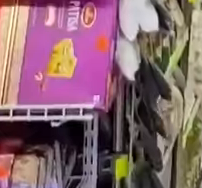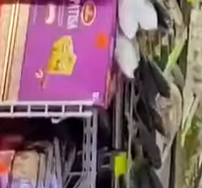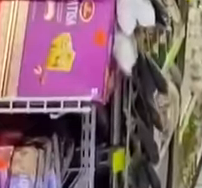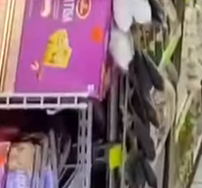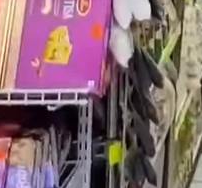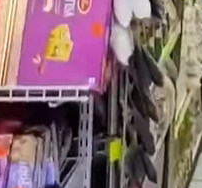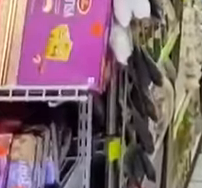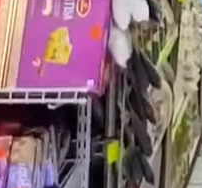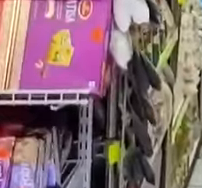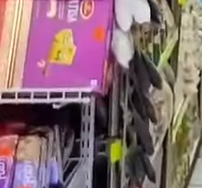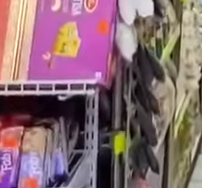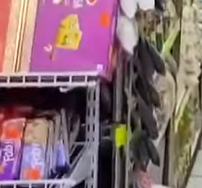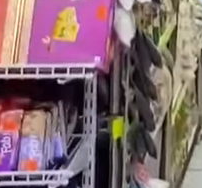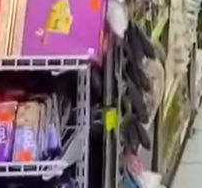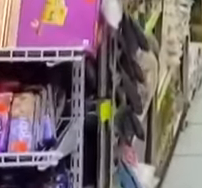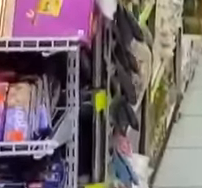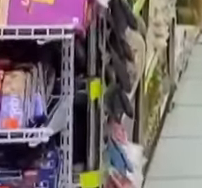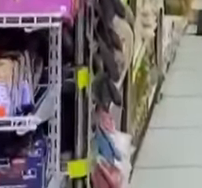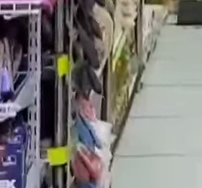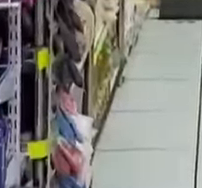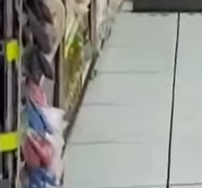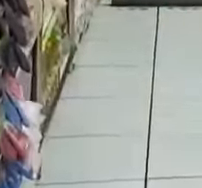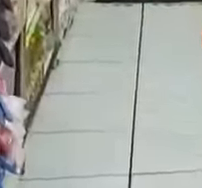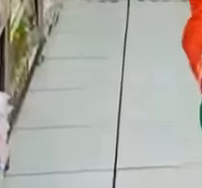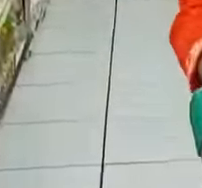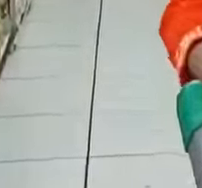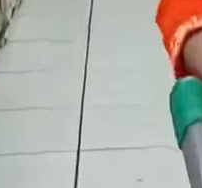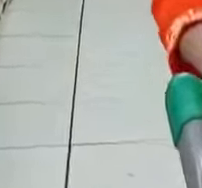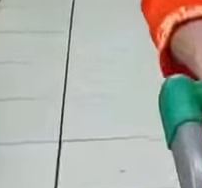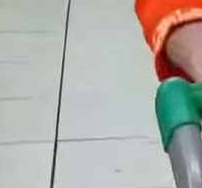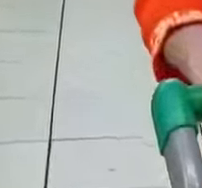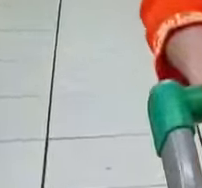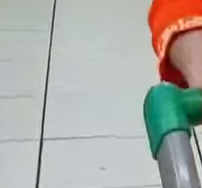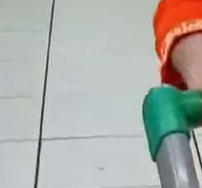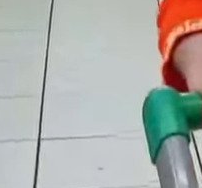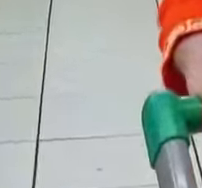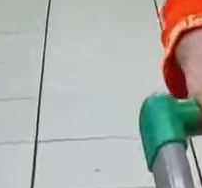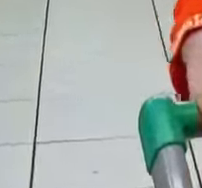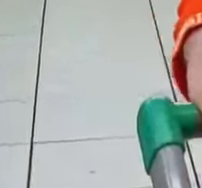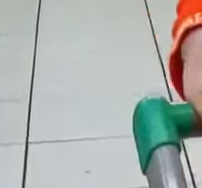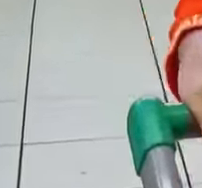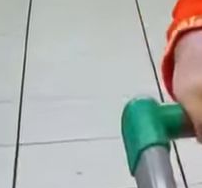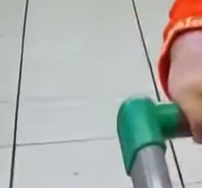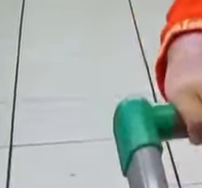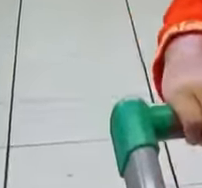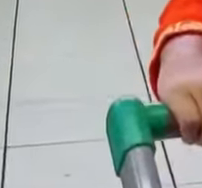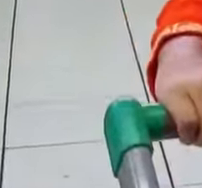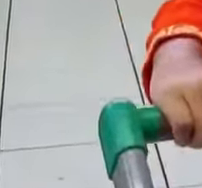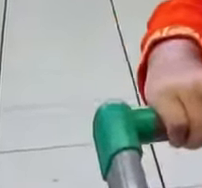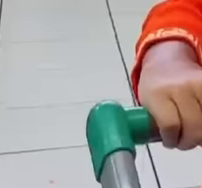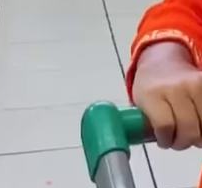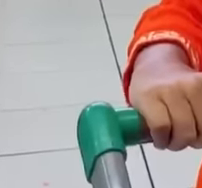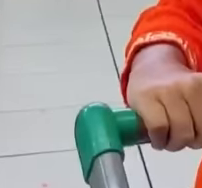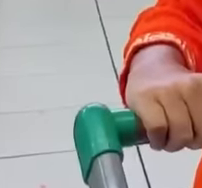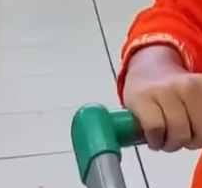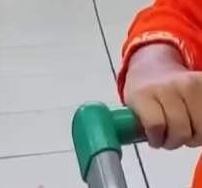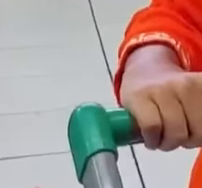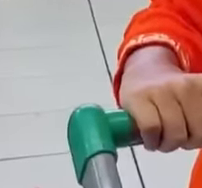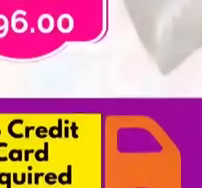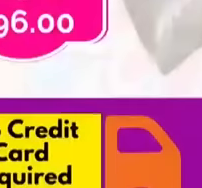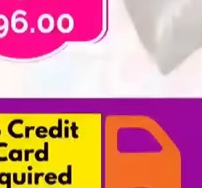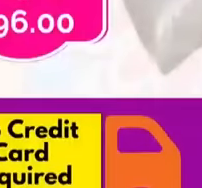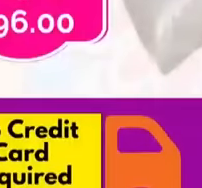Well, I think I checked off everything on my Norah Tree and Diwali checklist. Mission completed only at Praim Singh's Pooja Bavan.